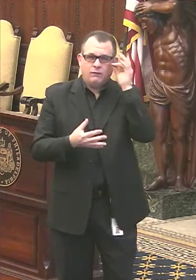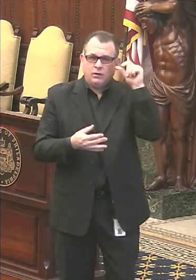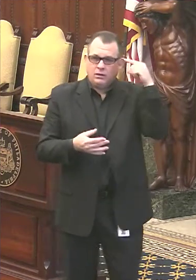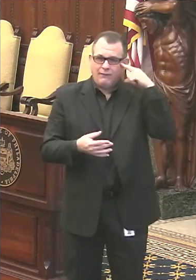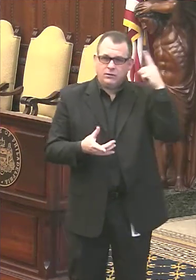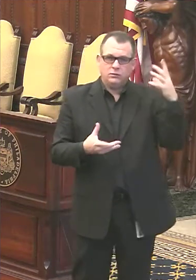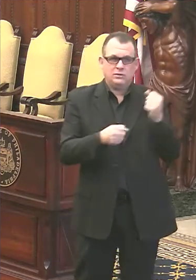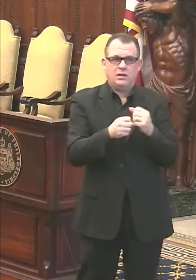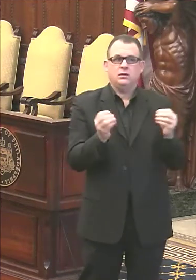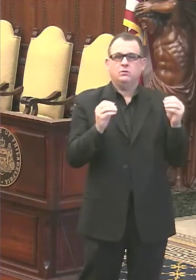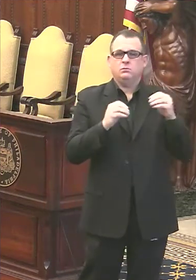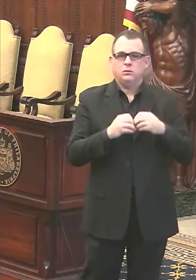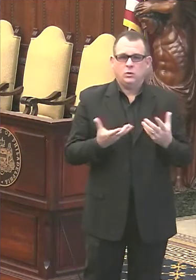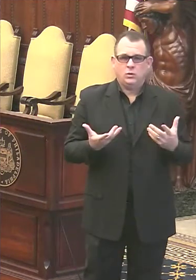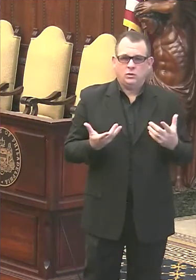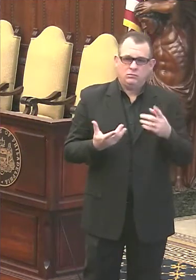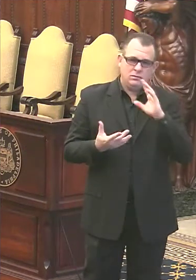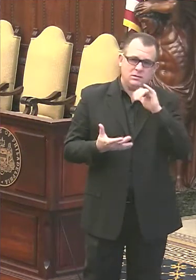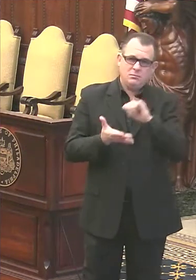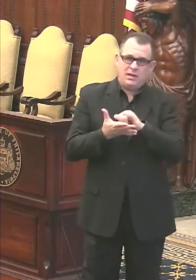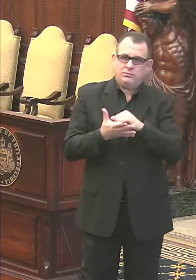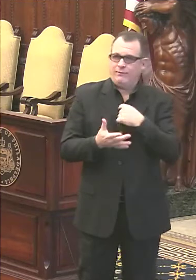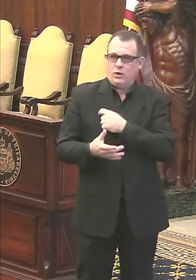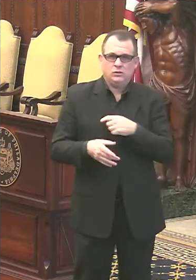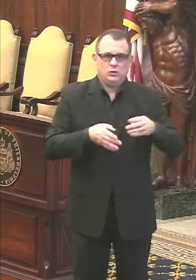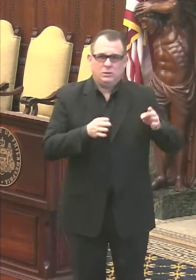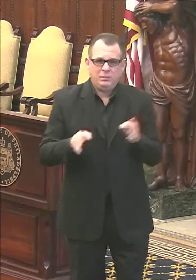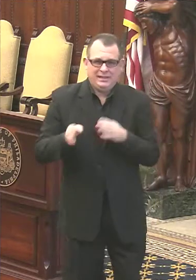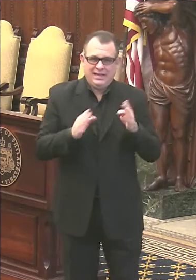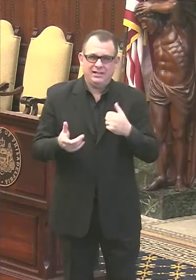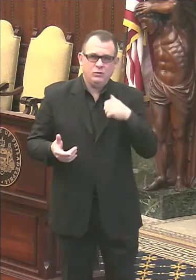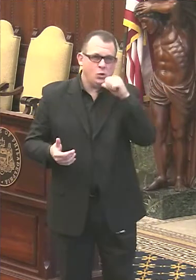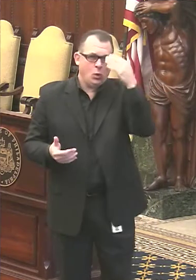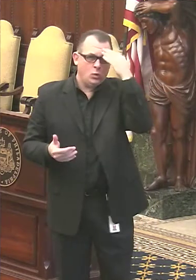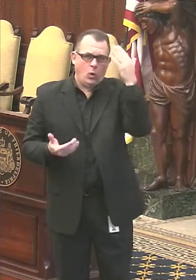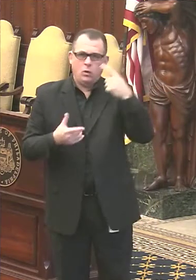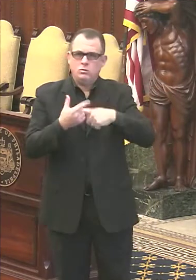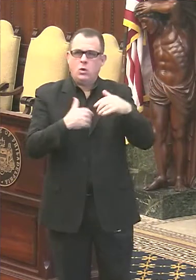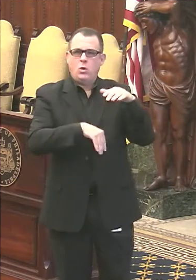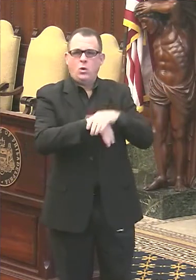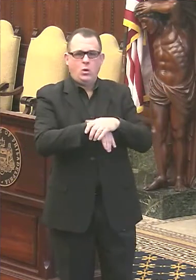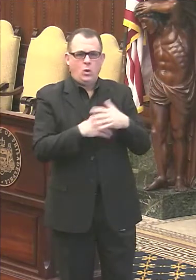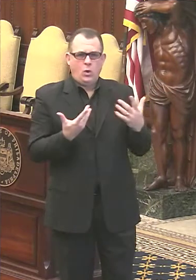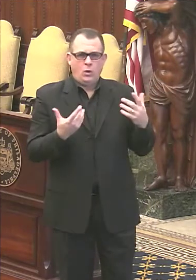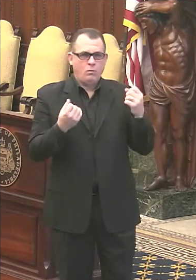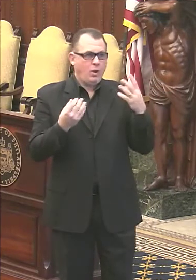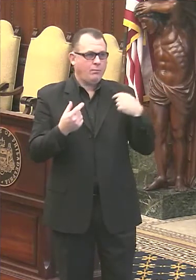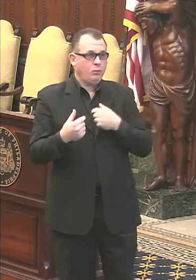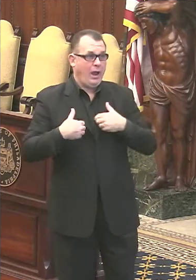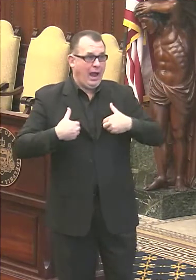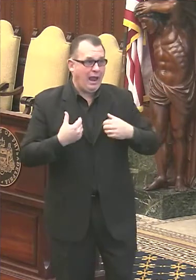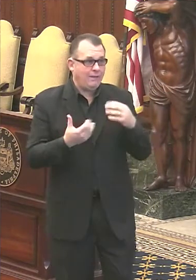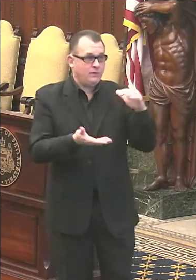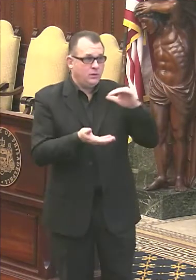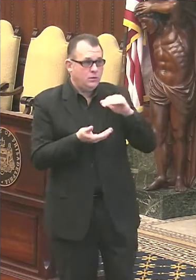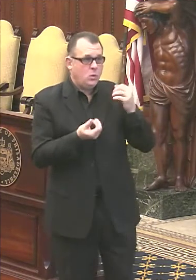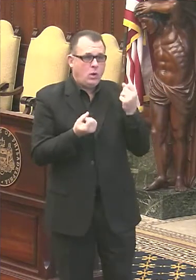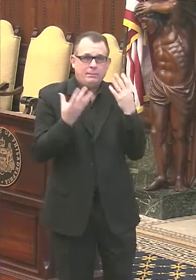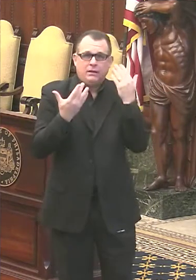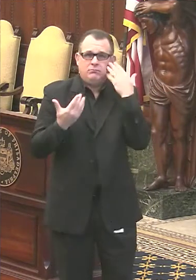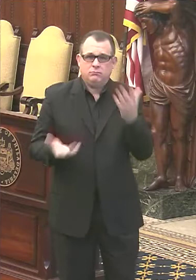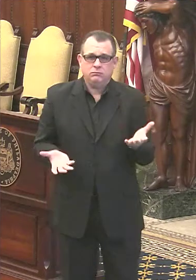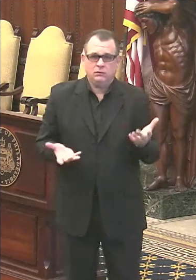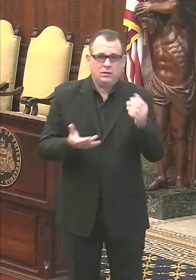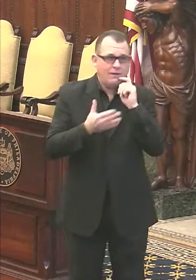quickly, but it's impossible for us to plan. we don't know how many doses we're going to have two weeks from now, or if they change direction every couple of weeks on who we should be